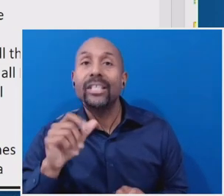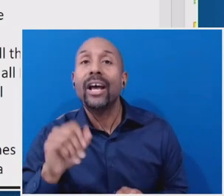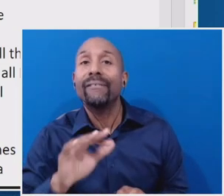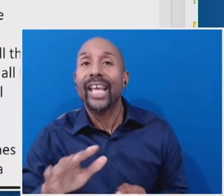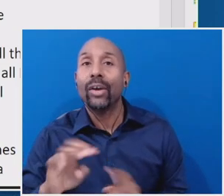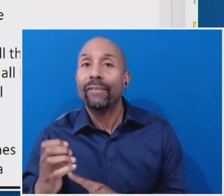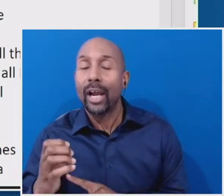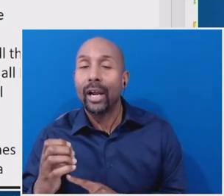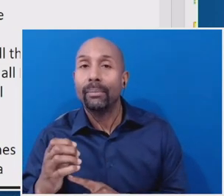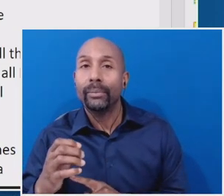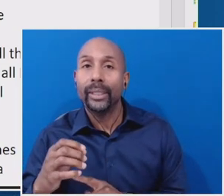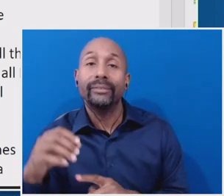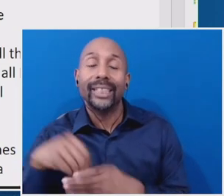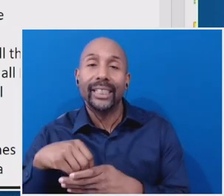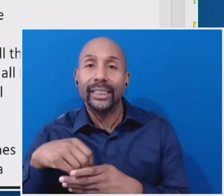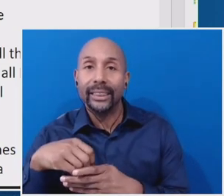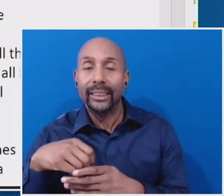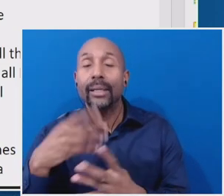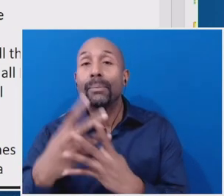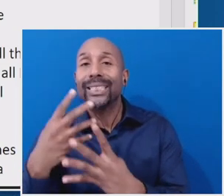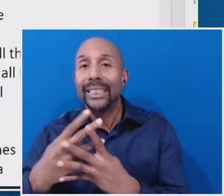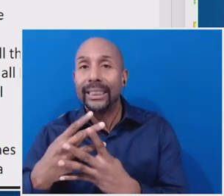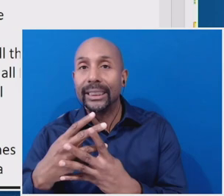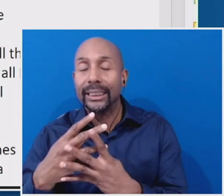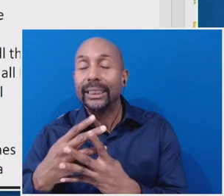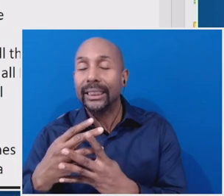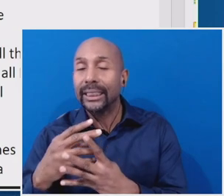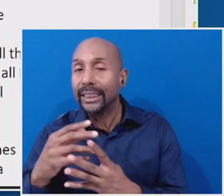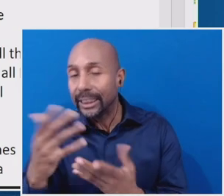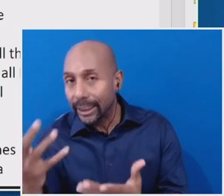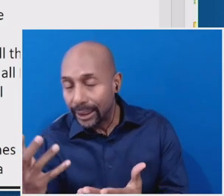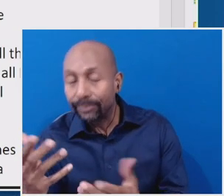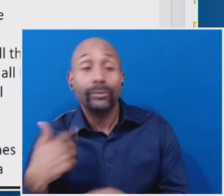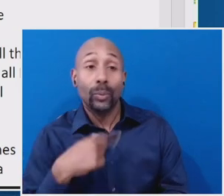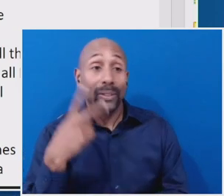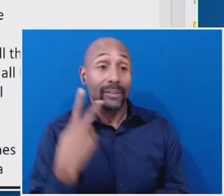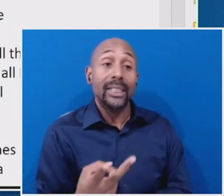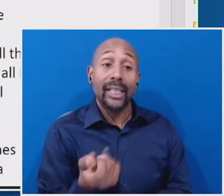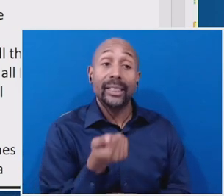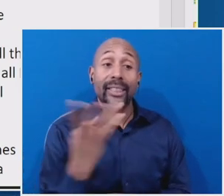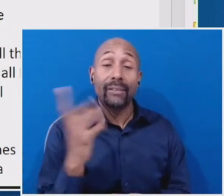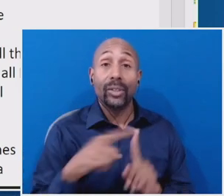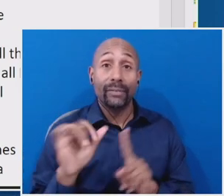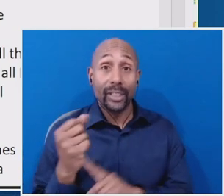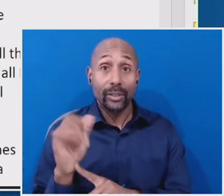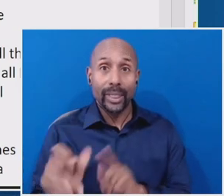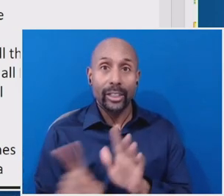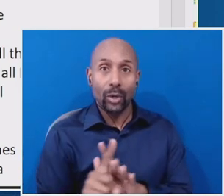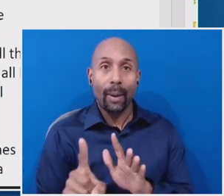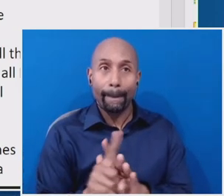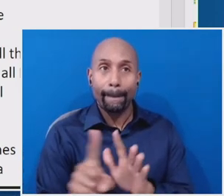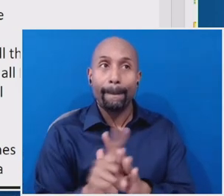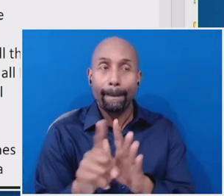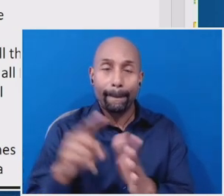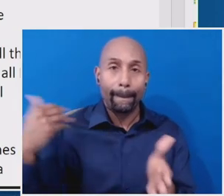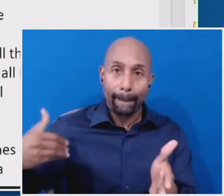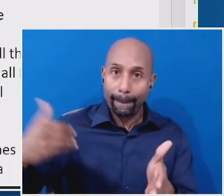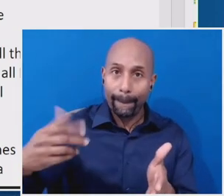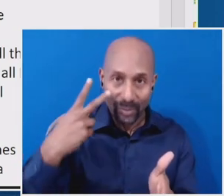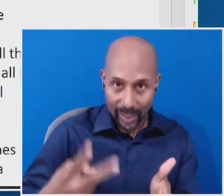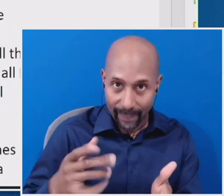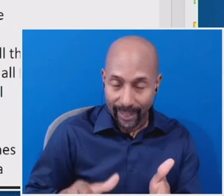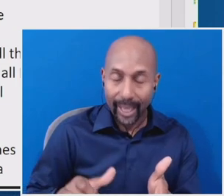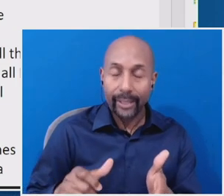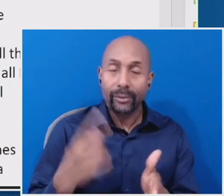at, prison facilities. Um, so we've seen a number of different circumstances that have come up. Um, uh, for